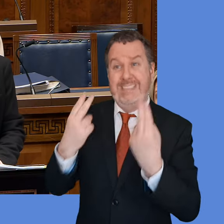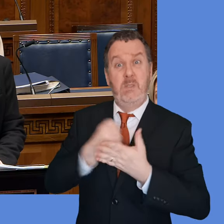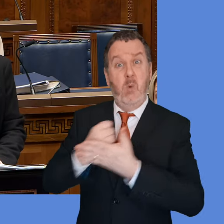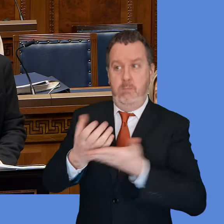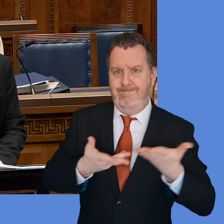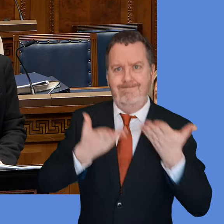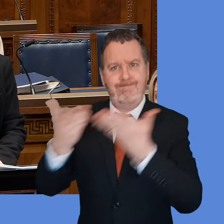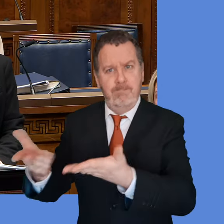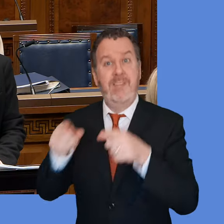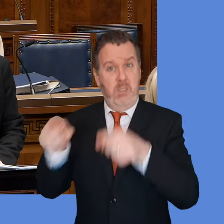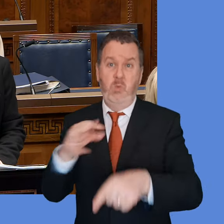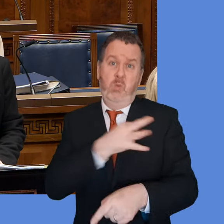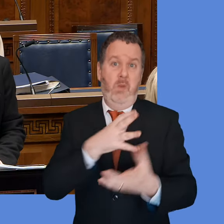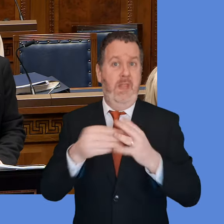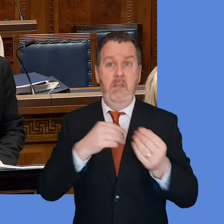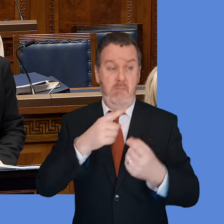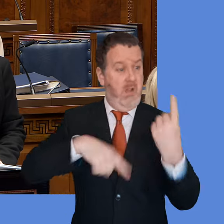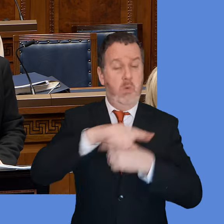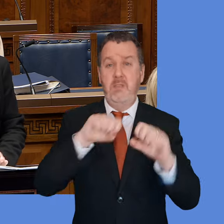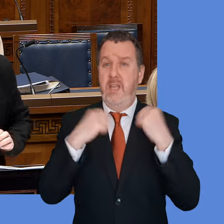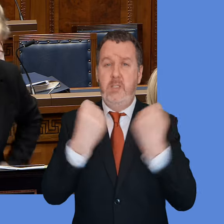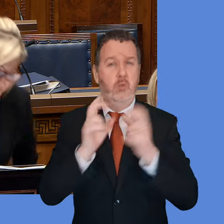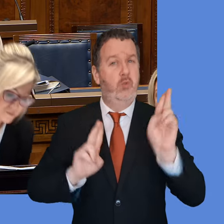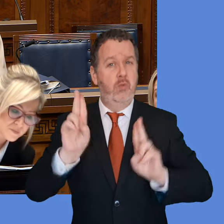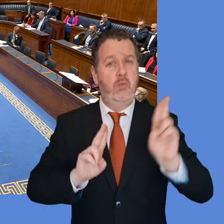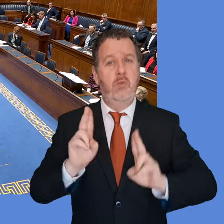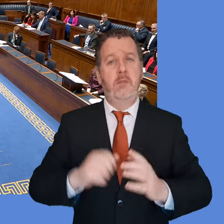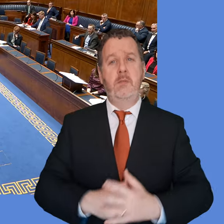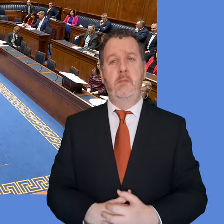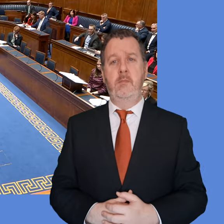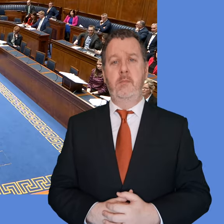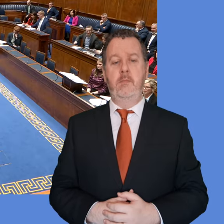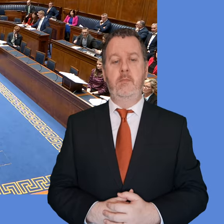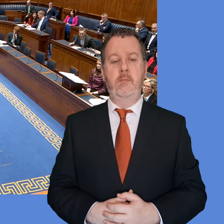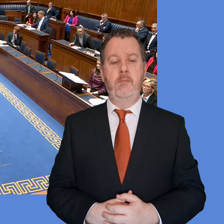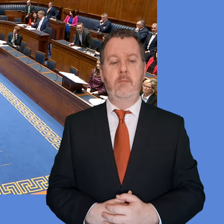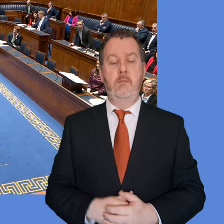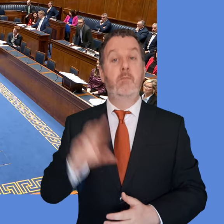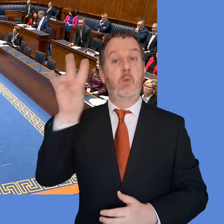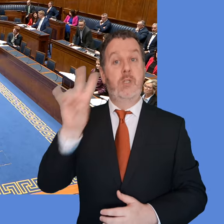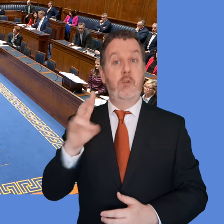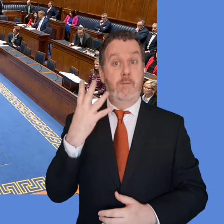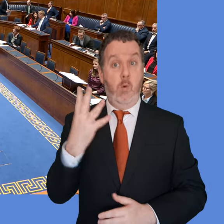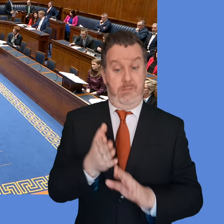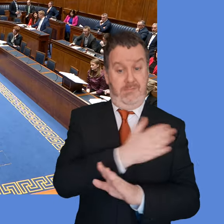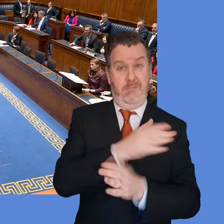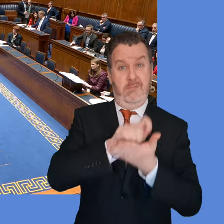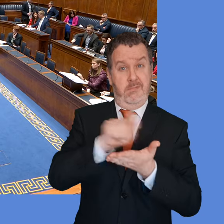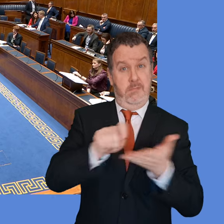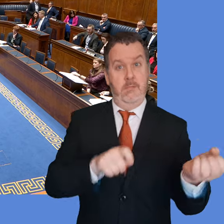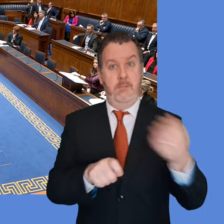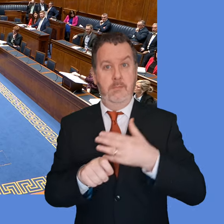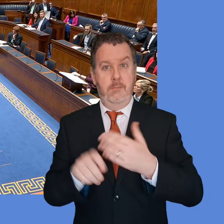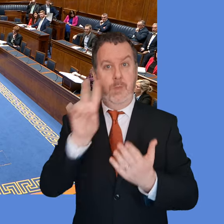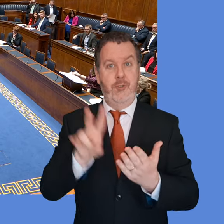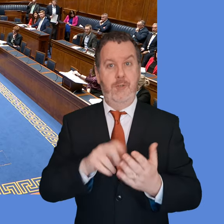who need our support. I think that's the decent thing to do as any good society. Let's call Cheryl Brindley. Question four. First